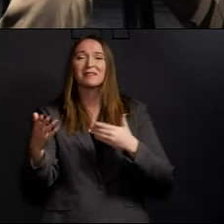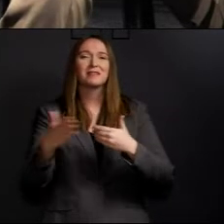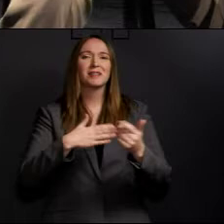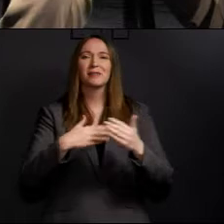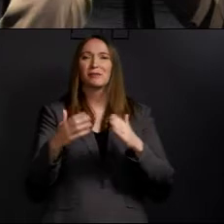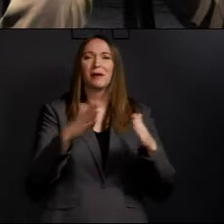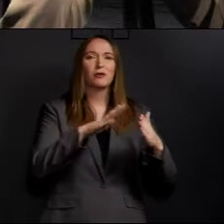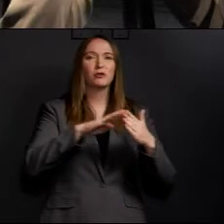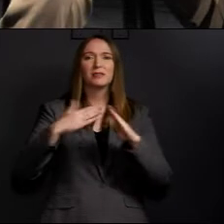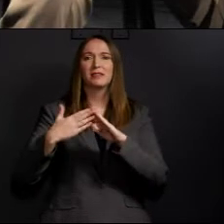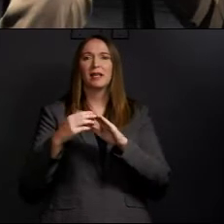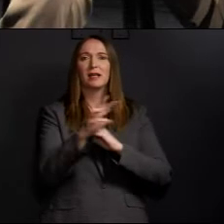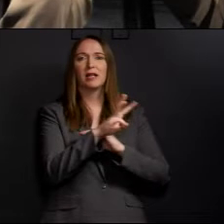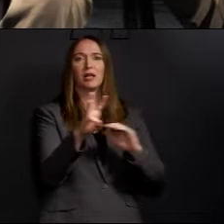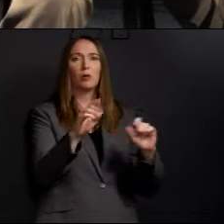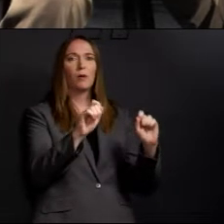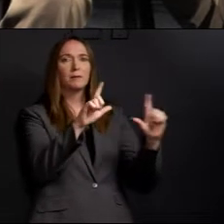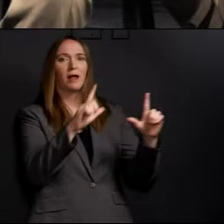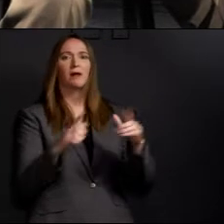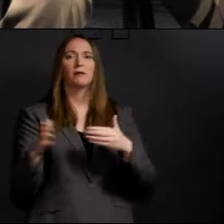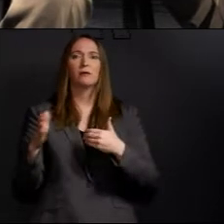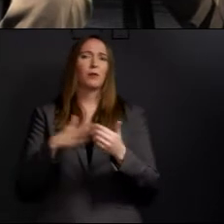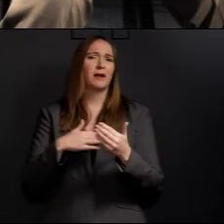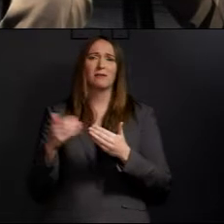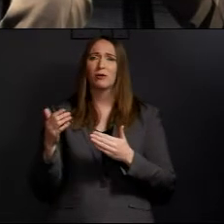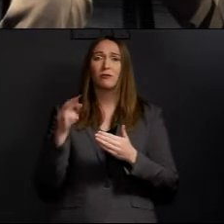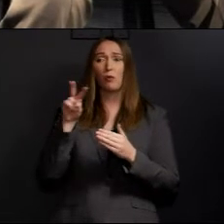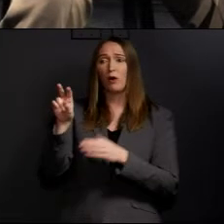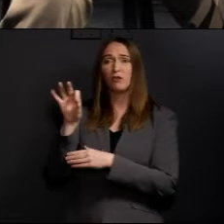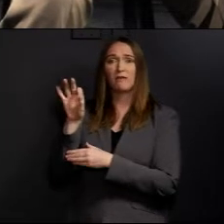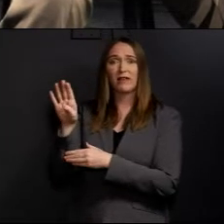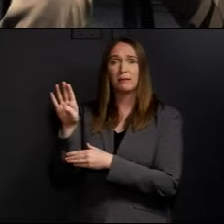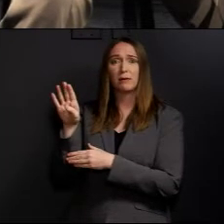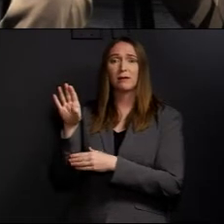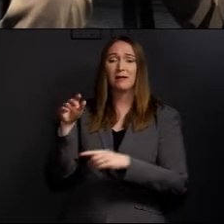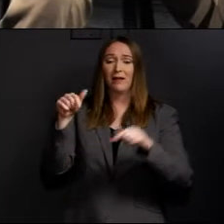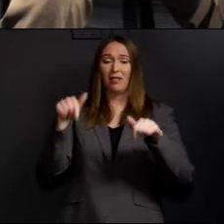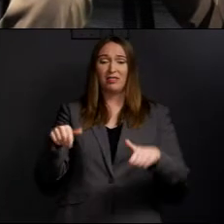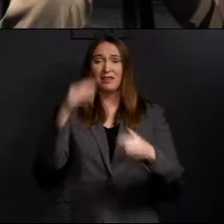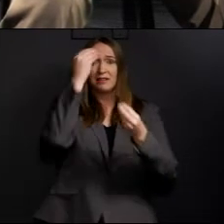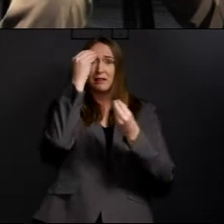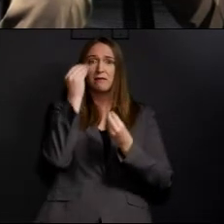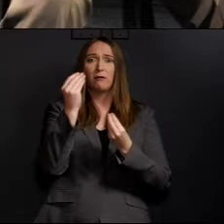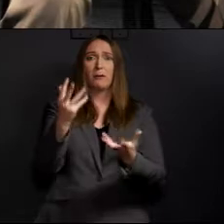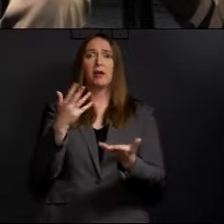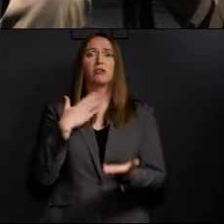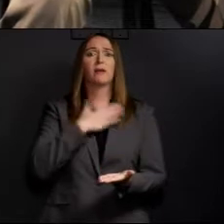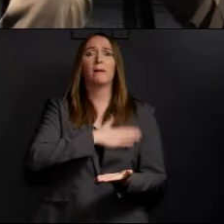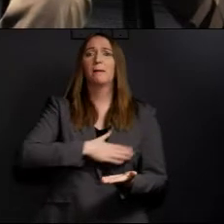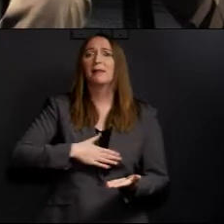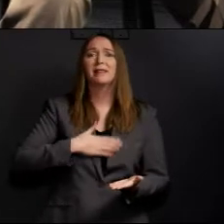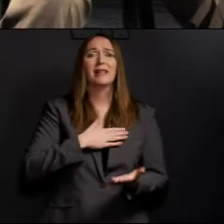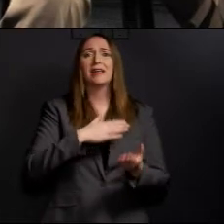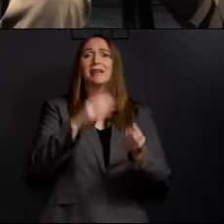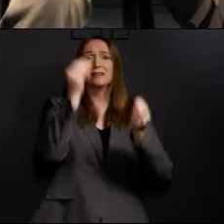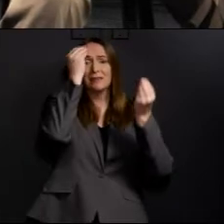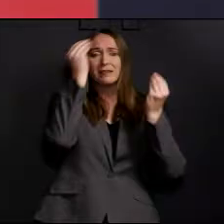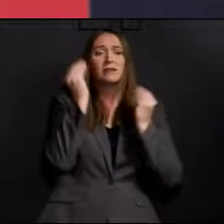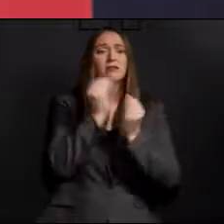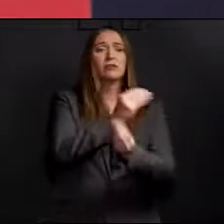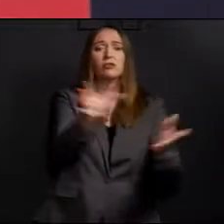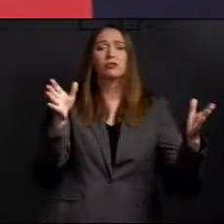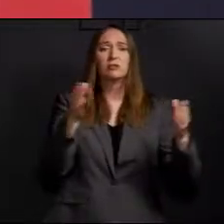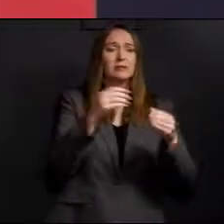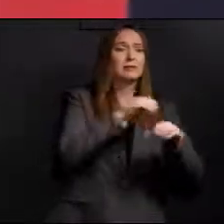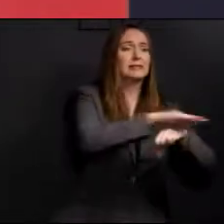website, the city channel, or Facebook Live, please share this knowledge with people you know. Don't just sit there and watch the mayor's updates